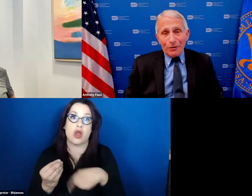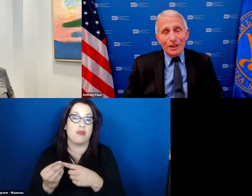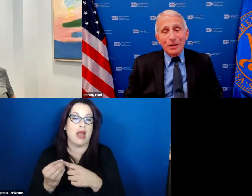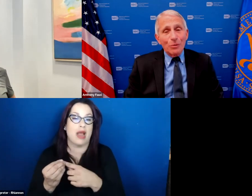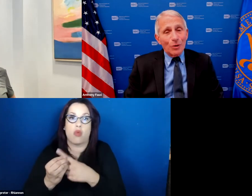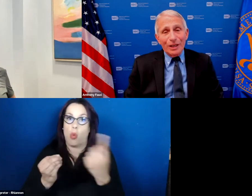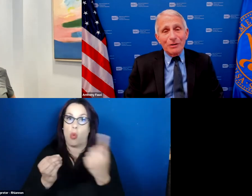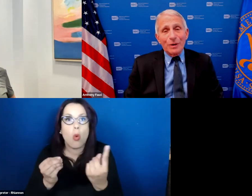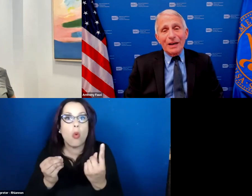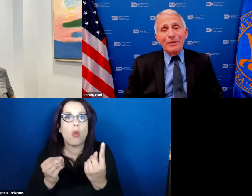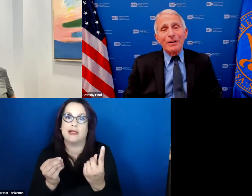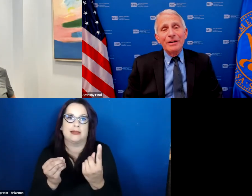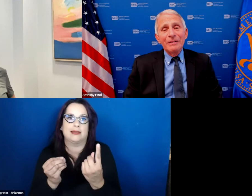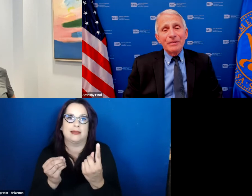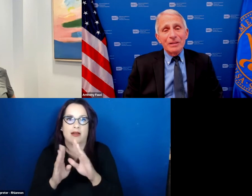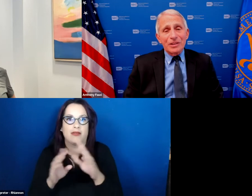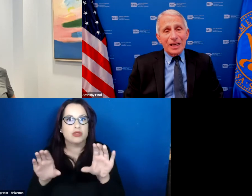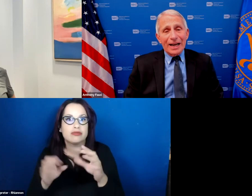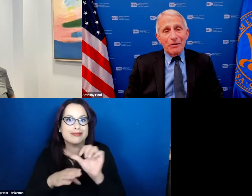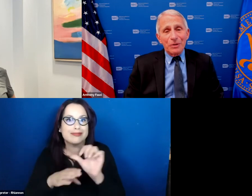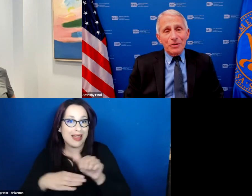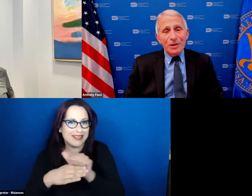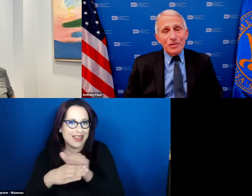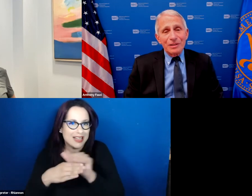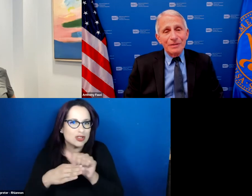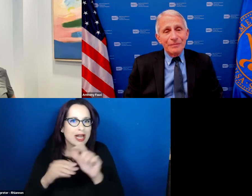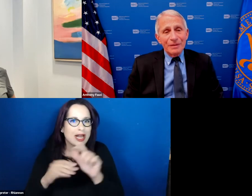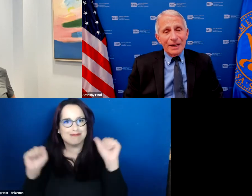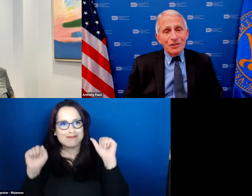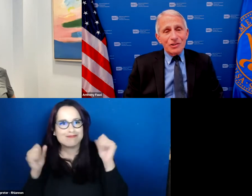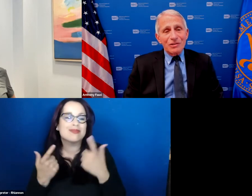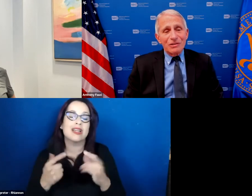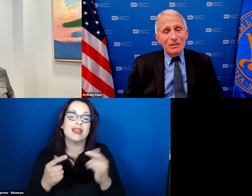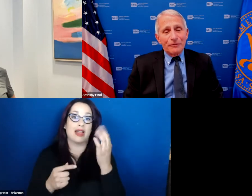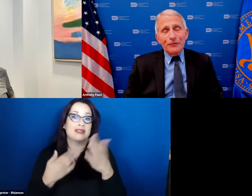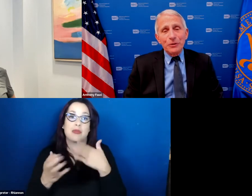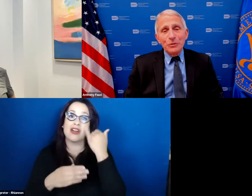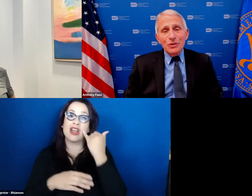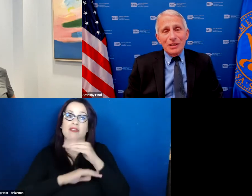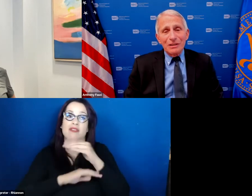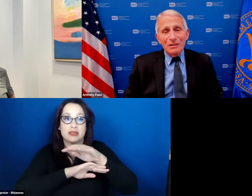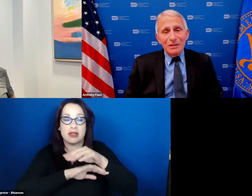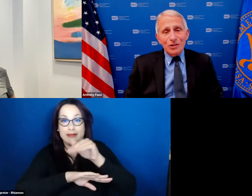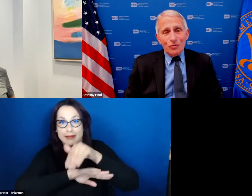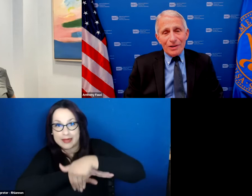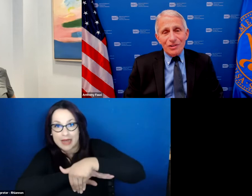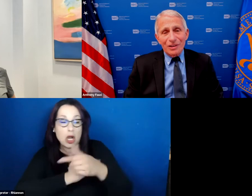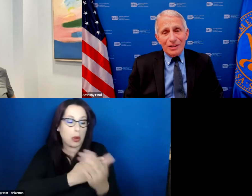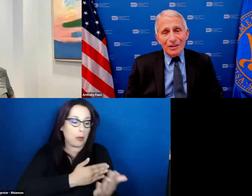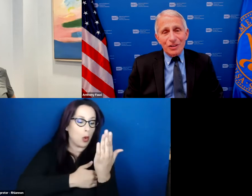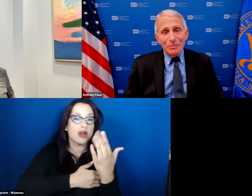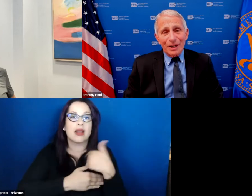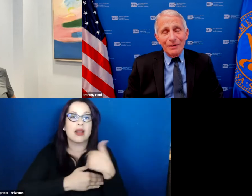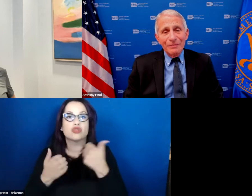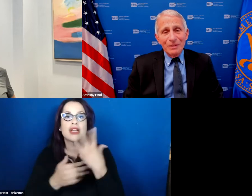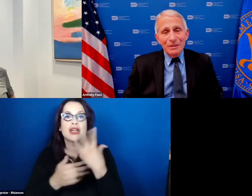or early in the morning or whenever is to get out with Chris and just diffuse the the stress and the